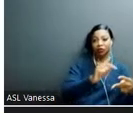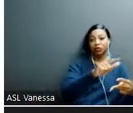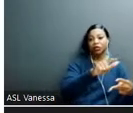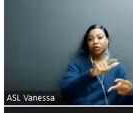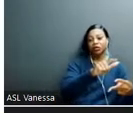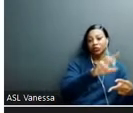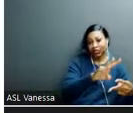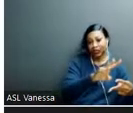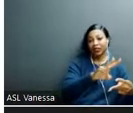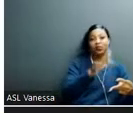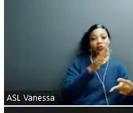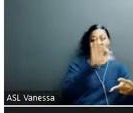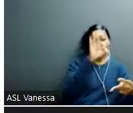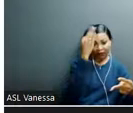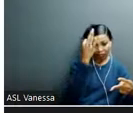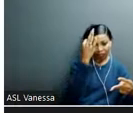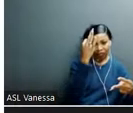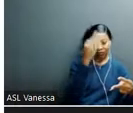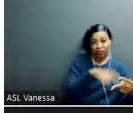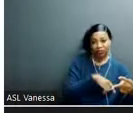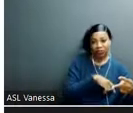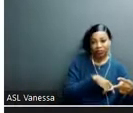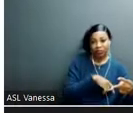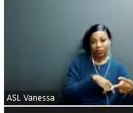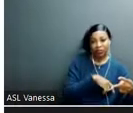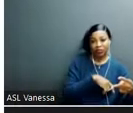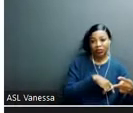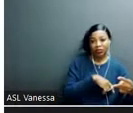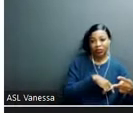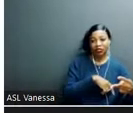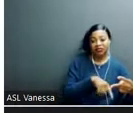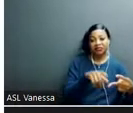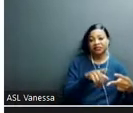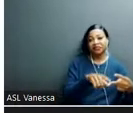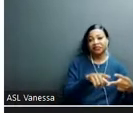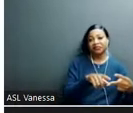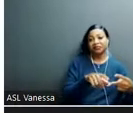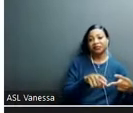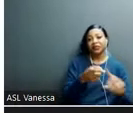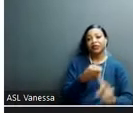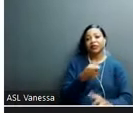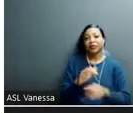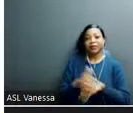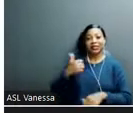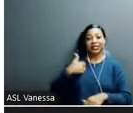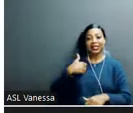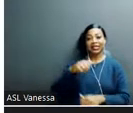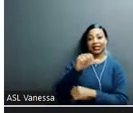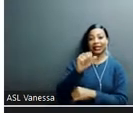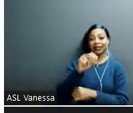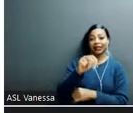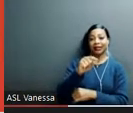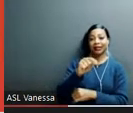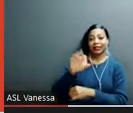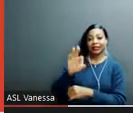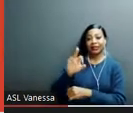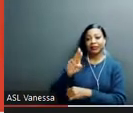in French. And this will be with a, um, speaker from the Canadian anti-fraud center. So we hope to see you